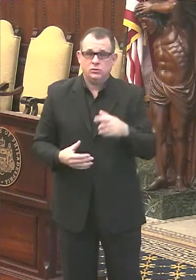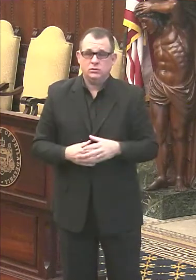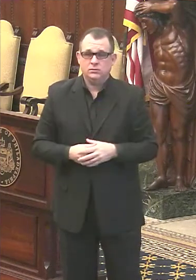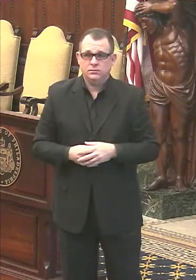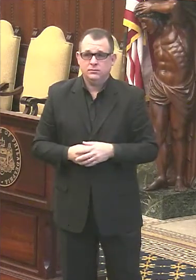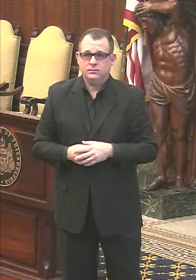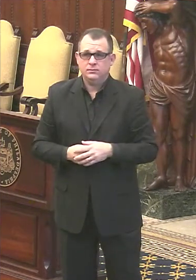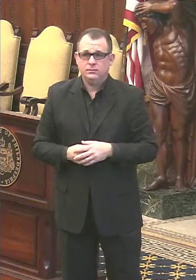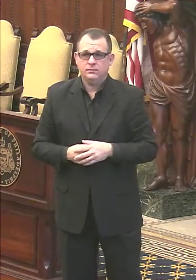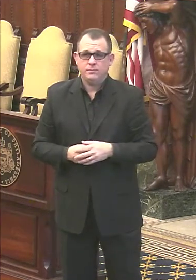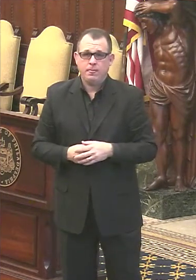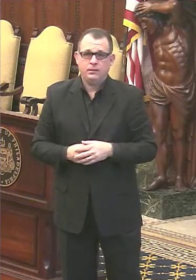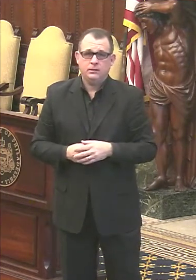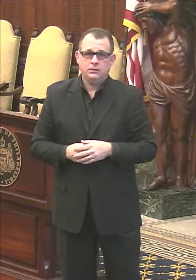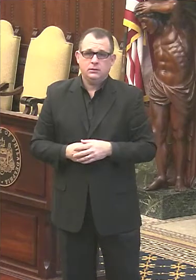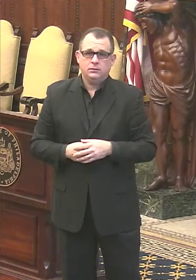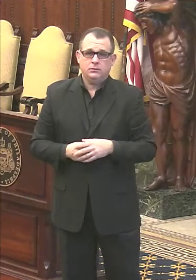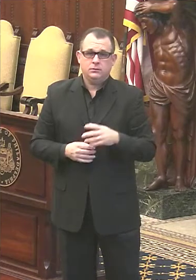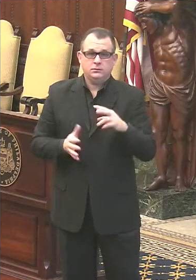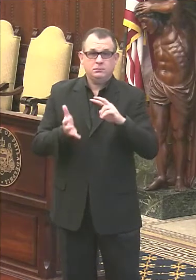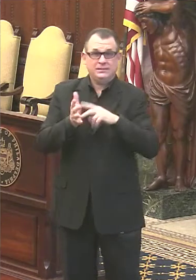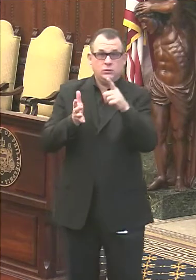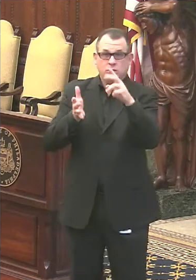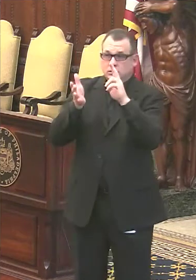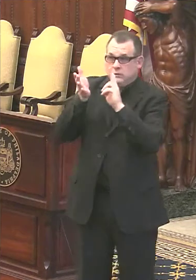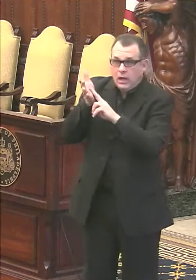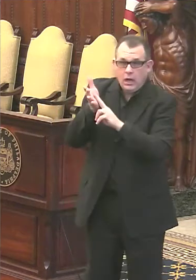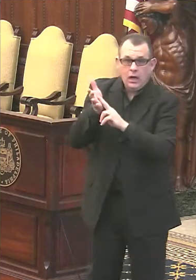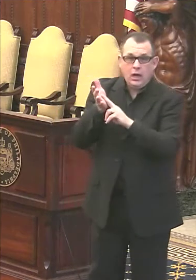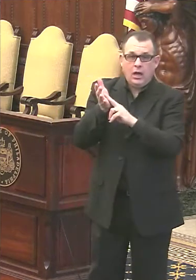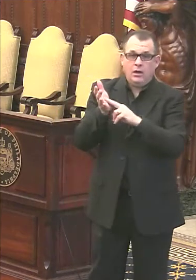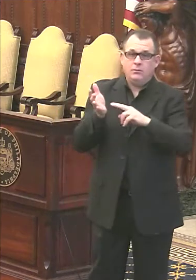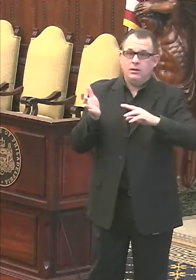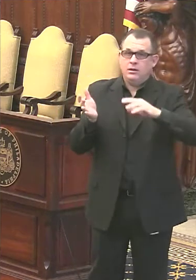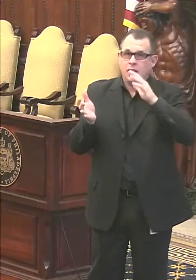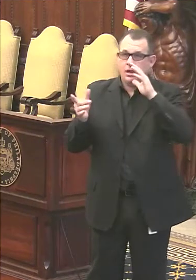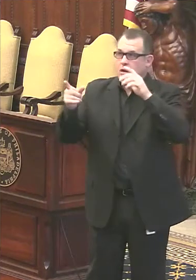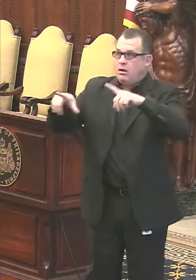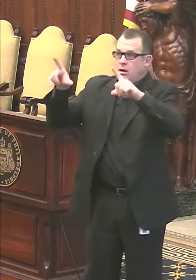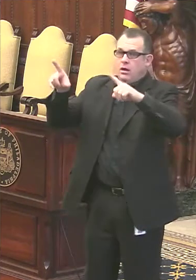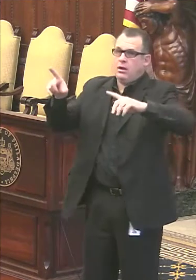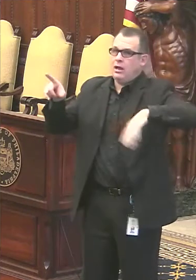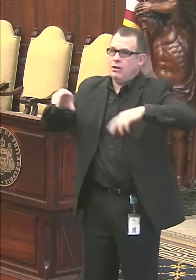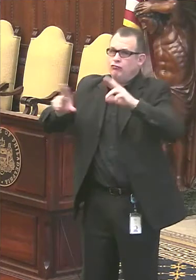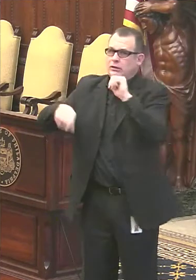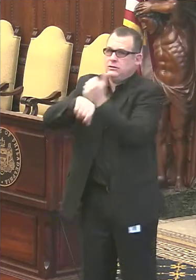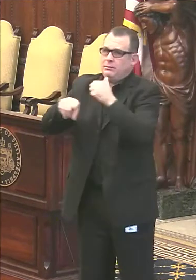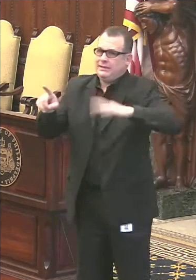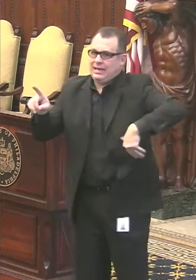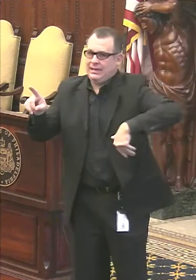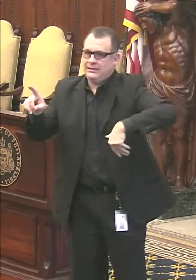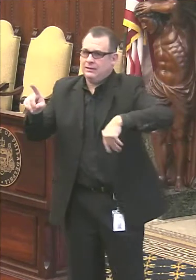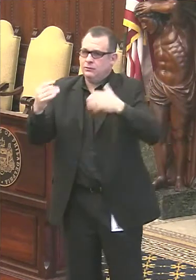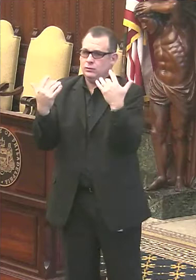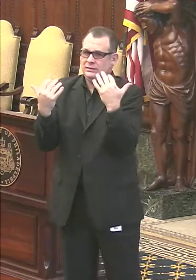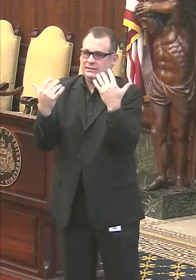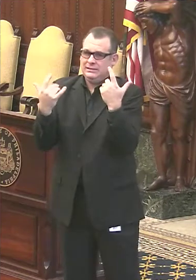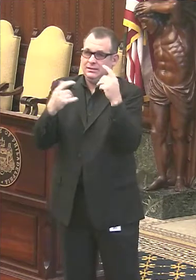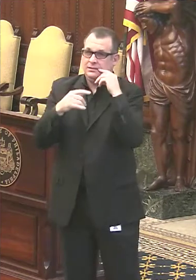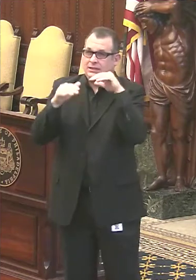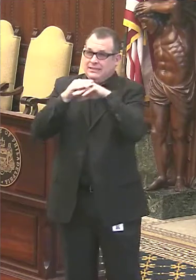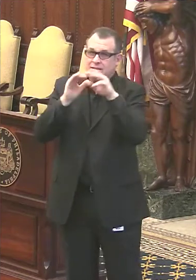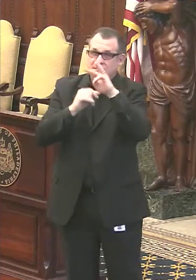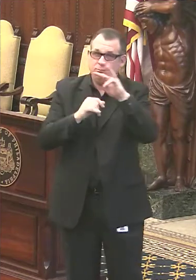Now, that sign-up is not available yet. It will be accessible through our main webpage, www.phila.gov